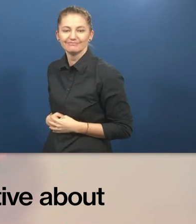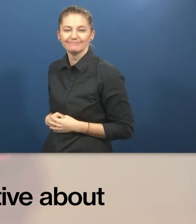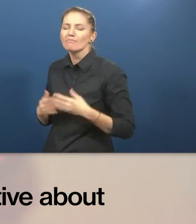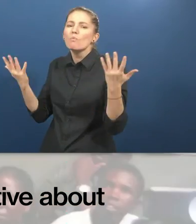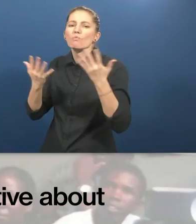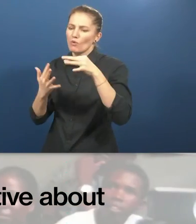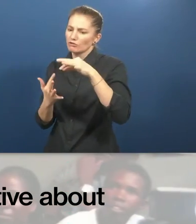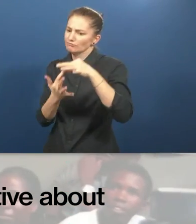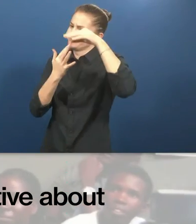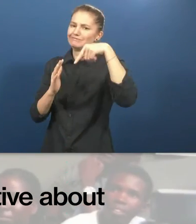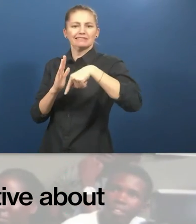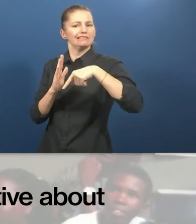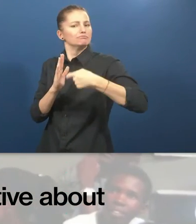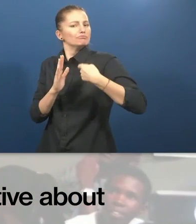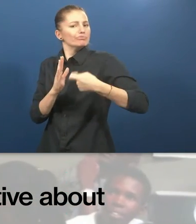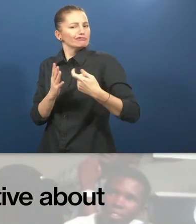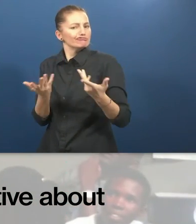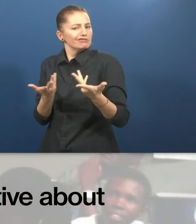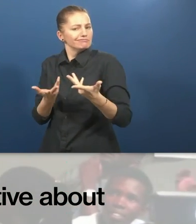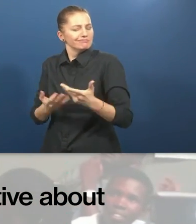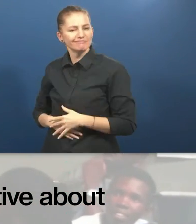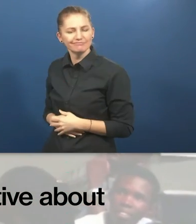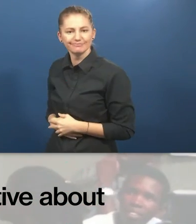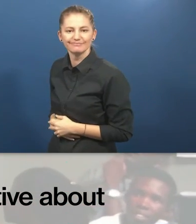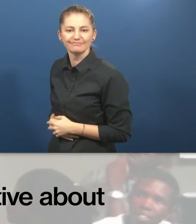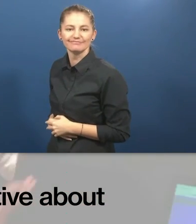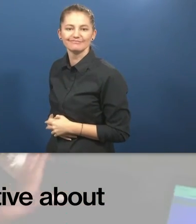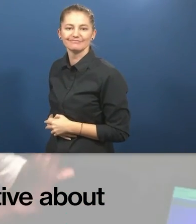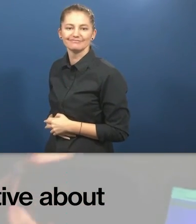and innovative about Make 12.4% Work?